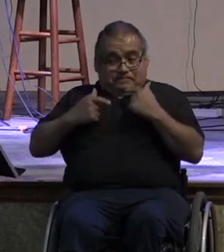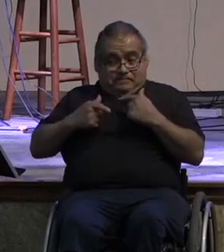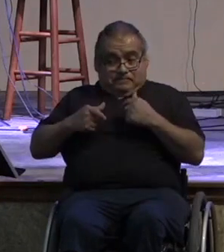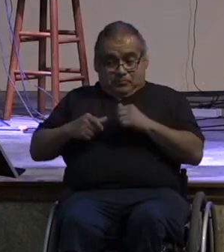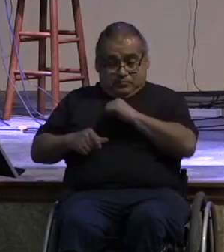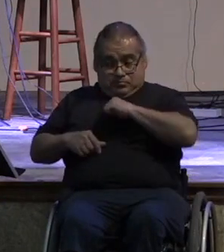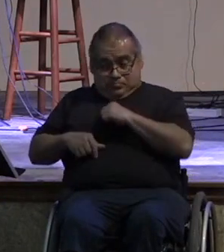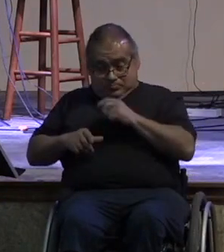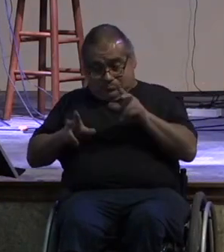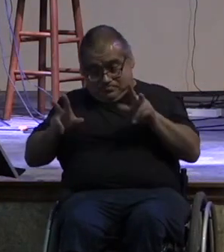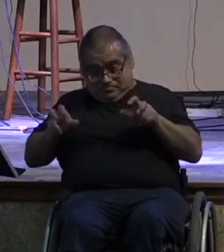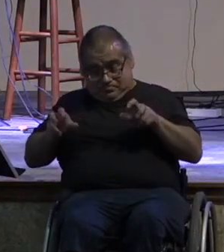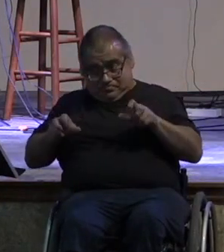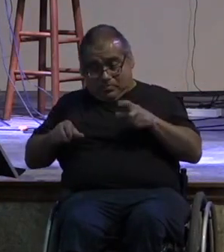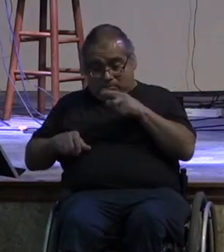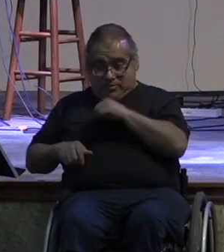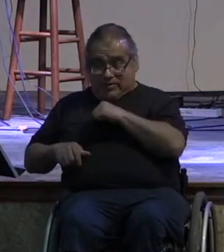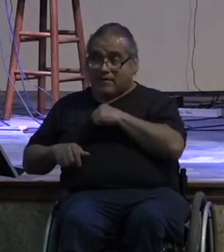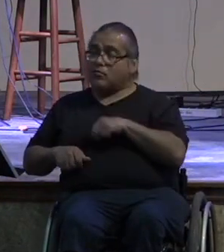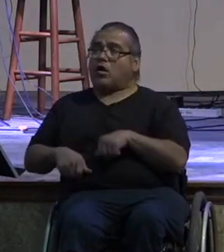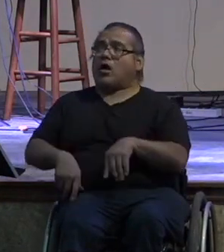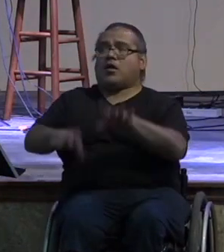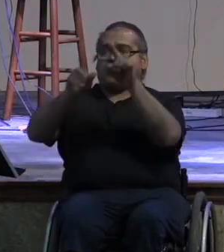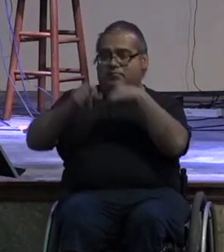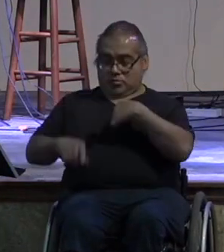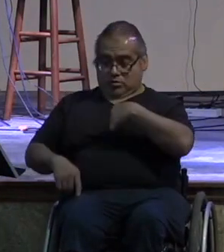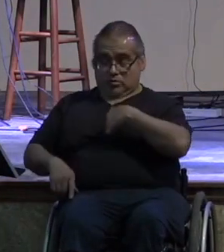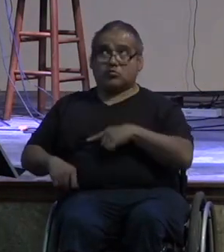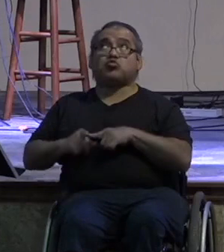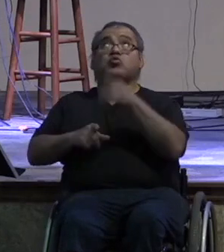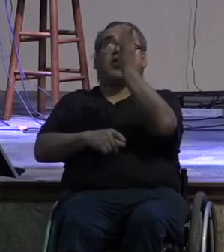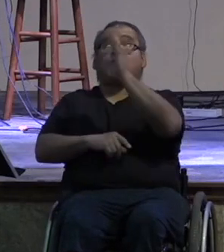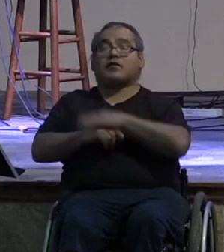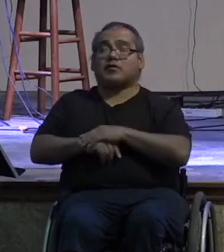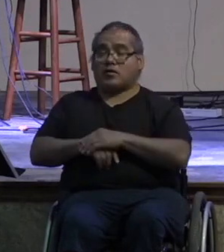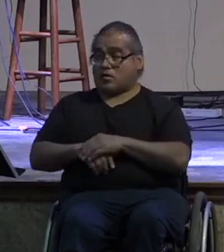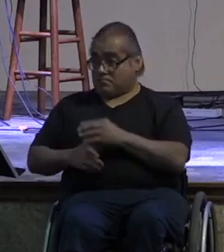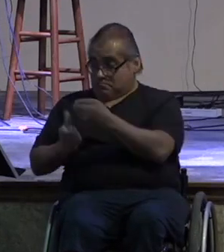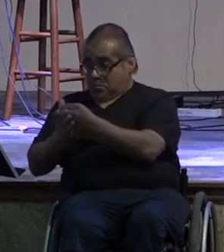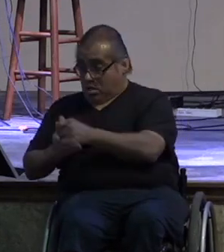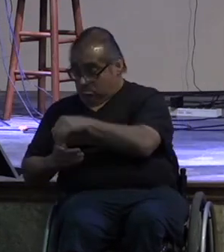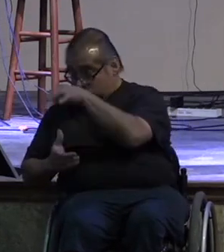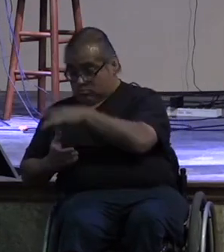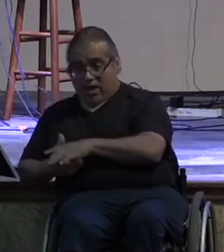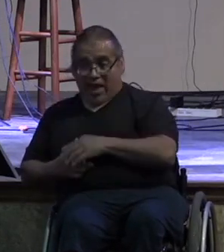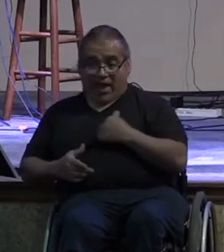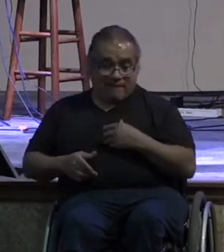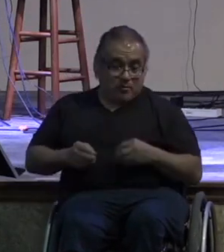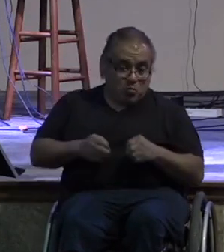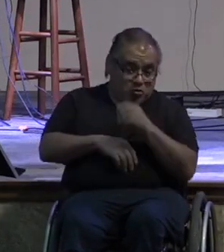so what does that look like i may not have an abundance of money but perhaps i do have extra time